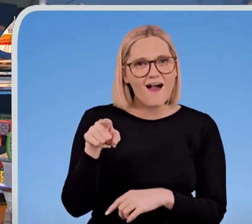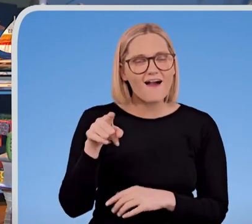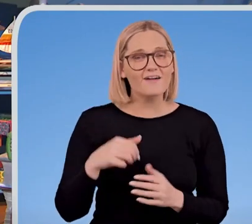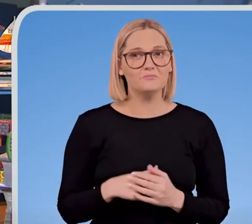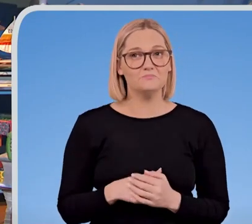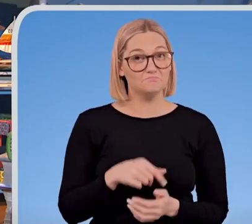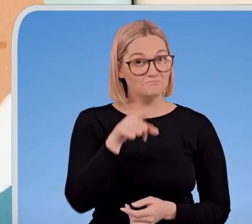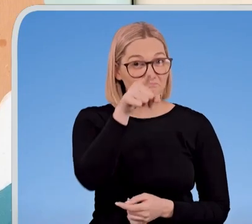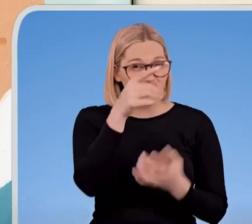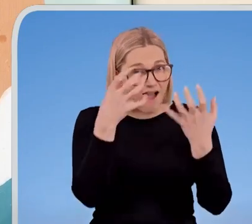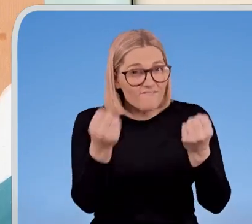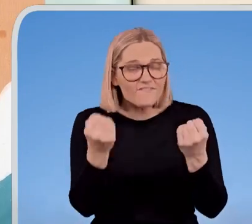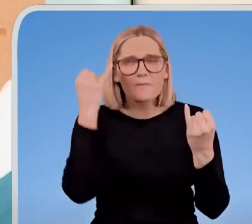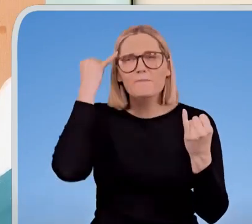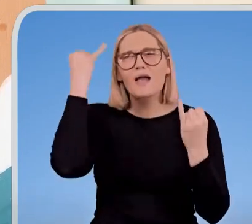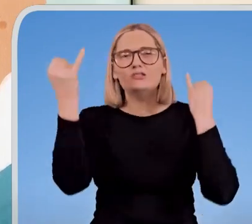you'll do when you're bigger?